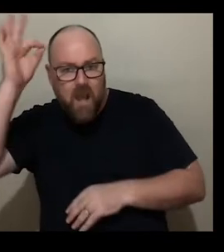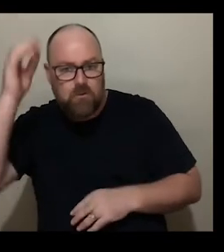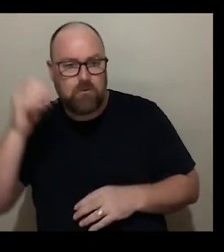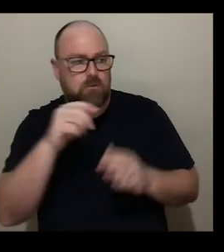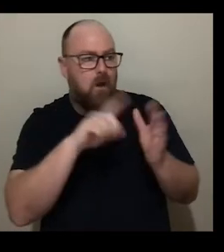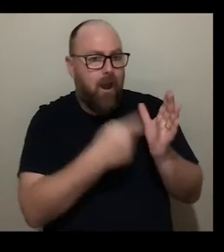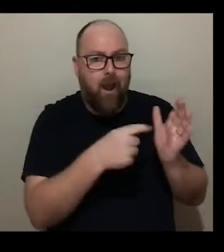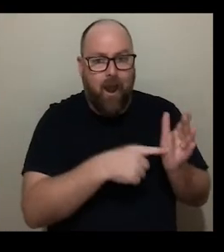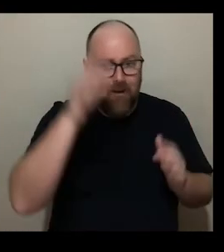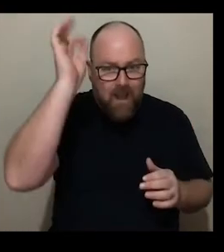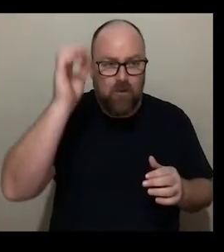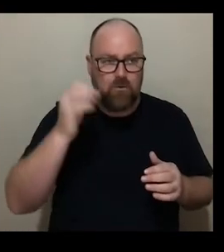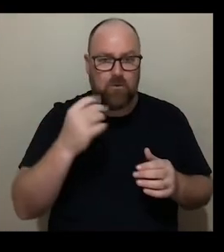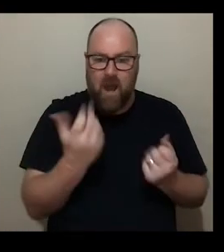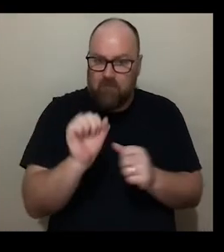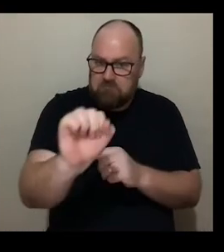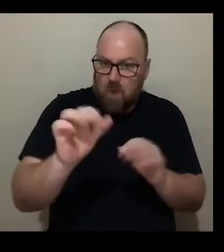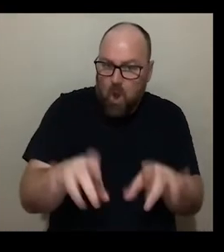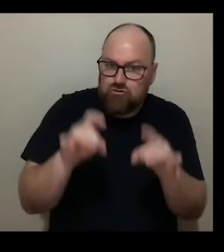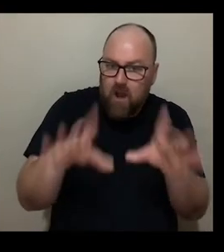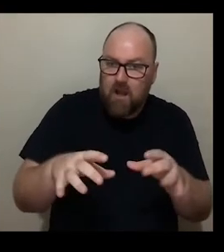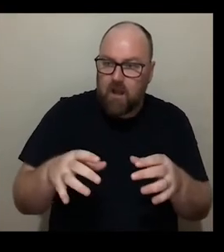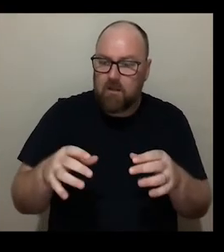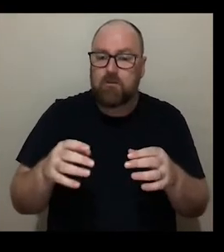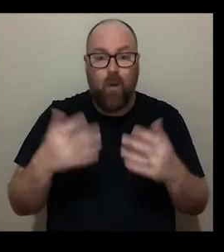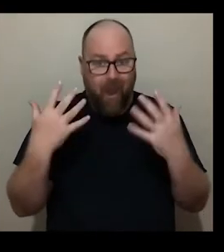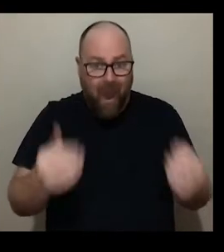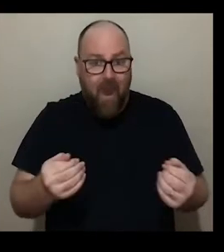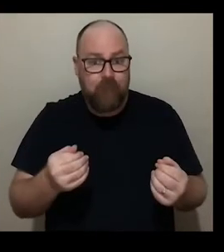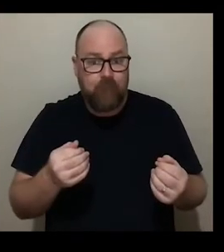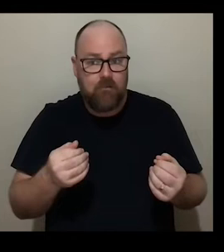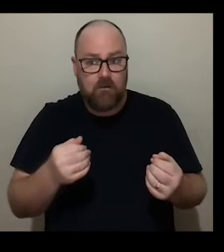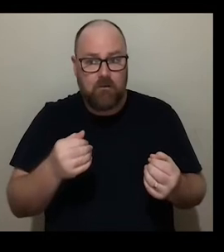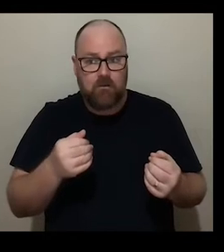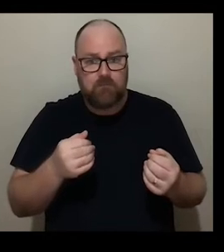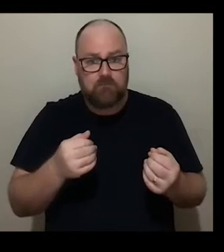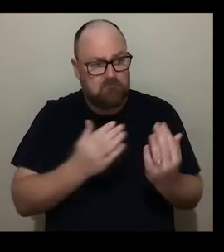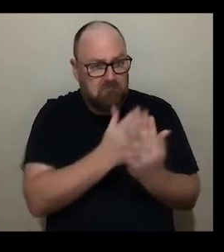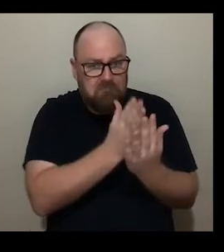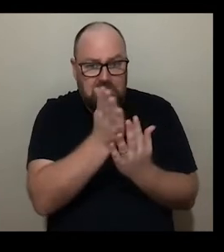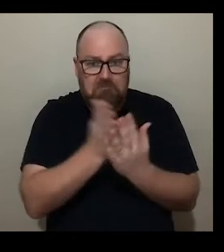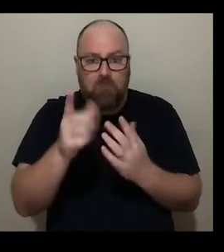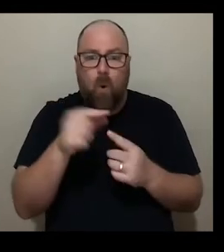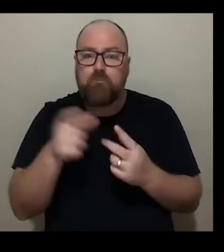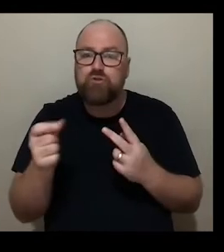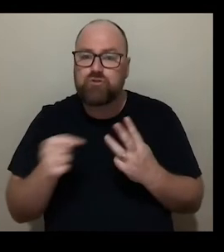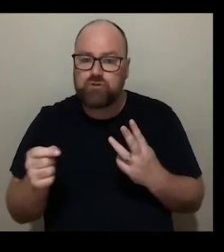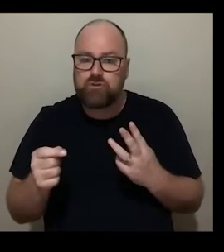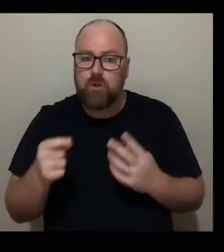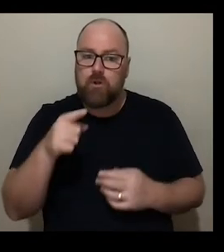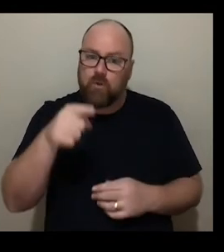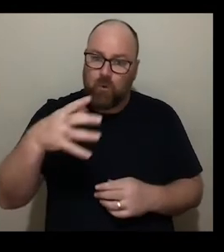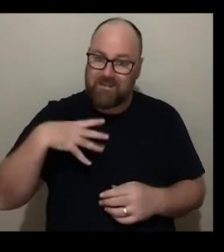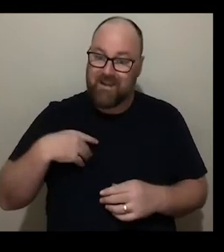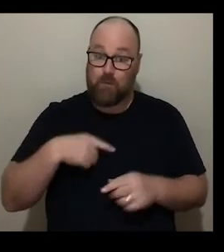organizations you have in Australia there are ways forward and I actually think we have to make sure that we're there functioning